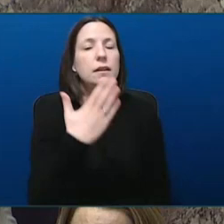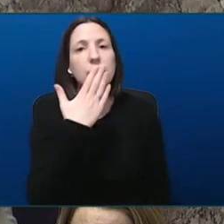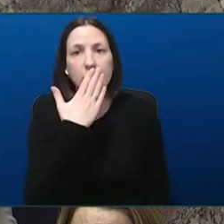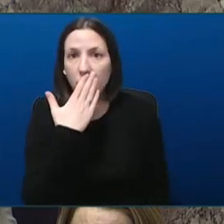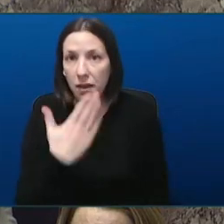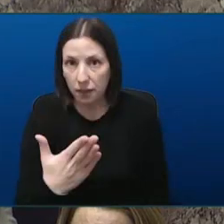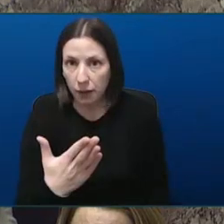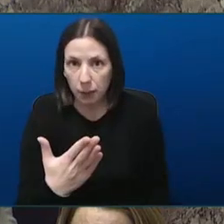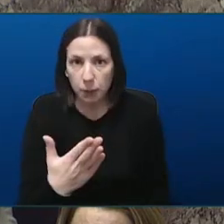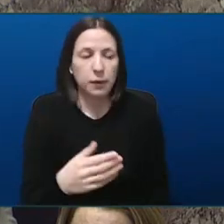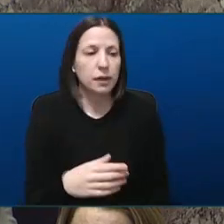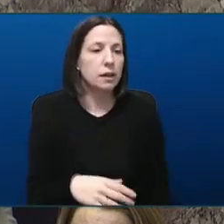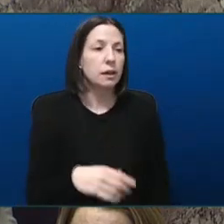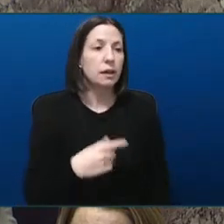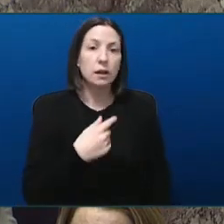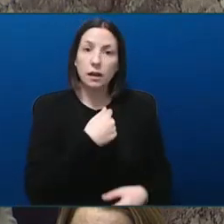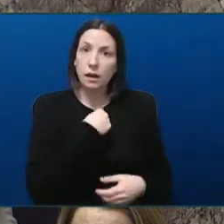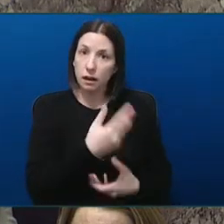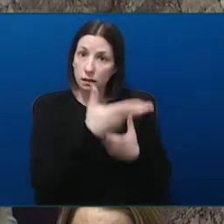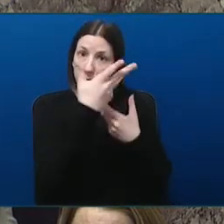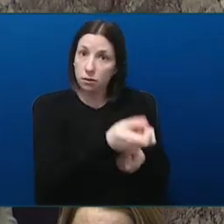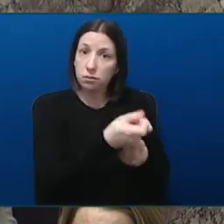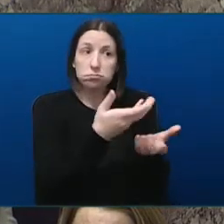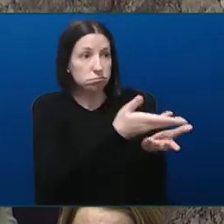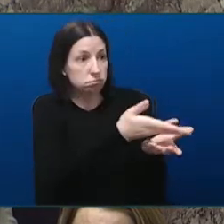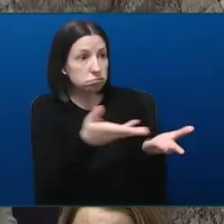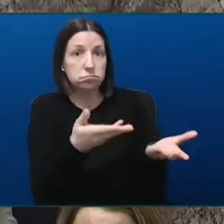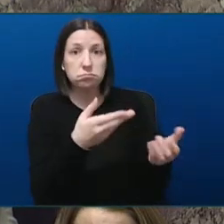Yes, I have confidence in Island Health. And I'll tell you why.